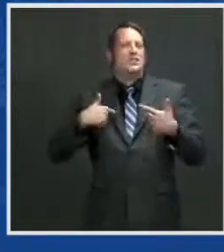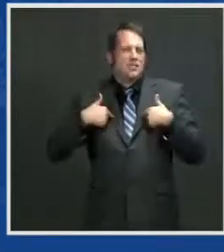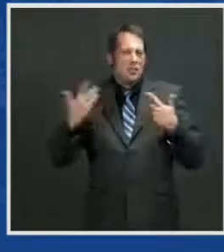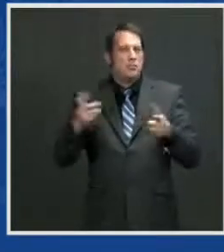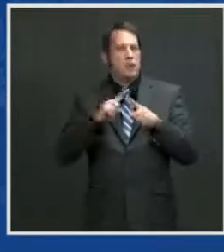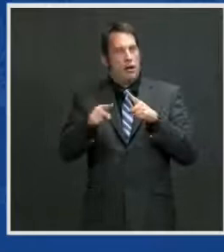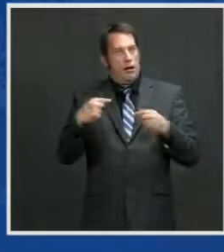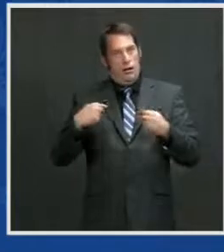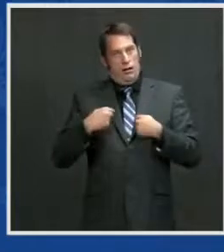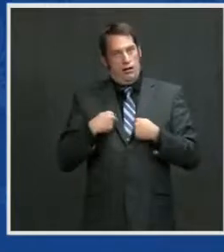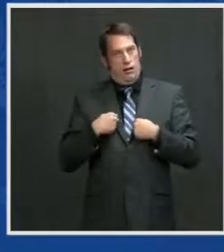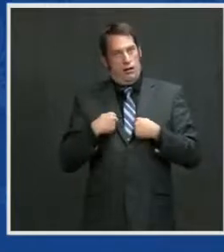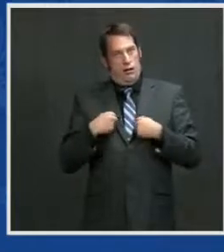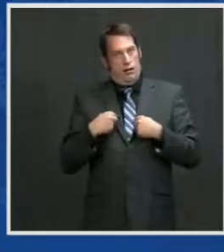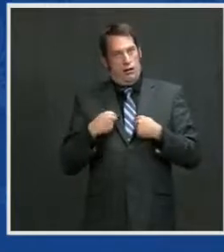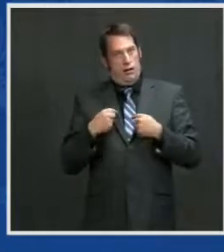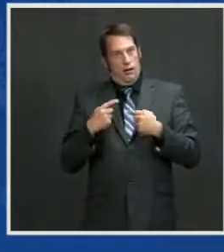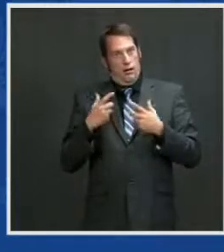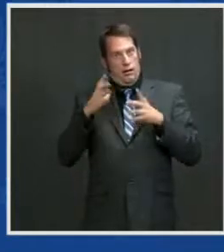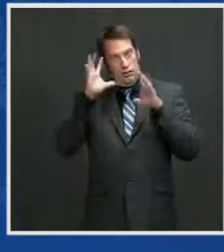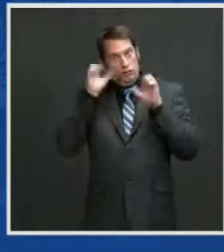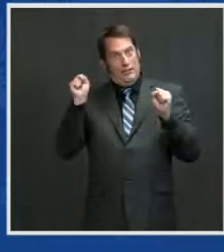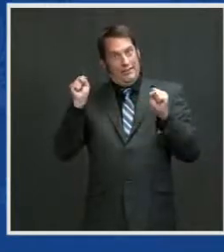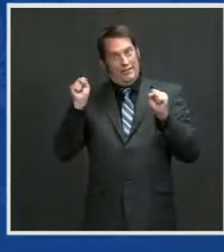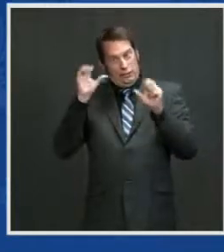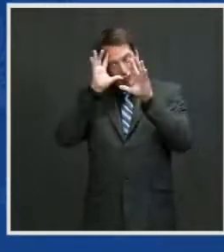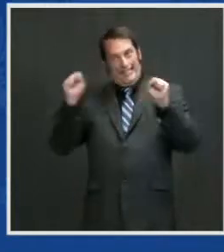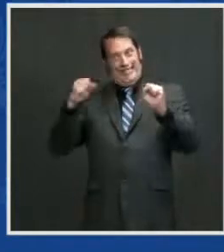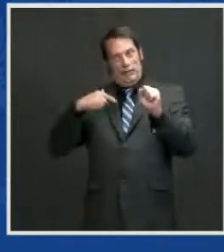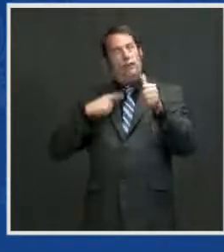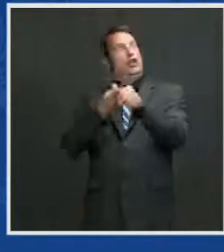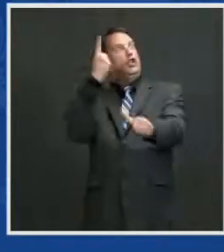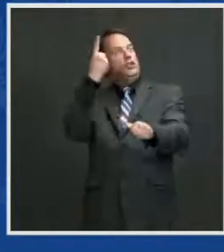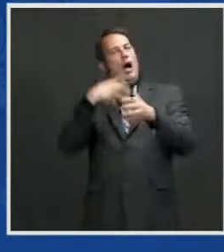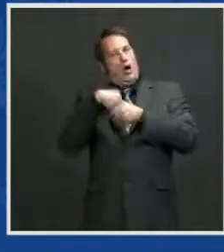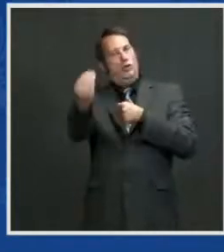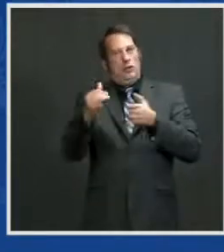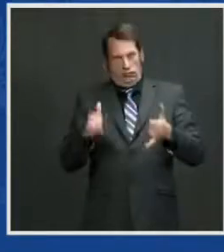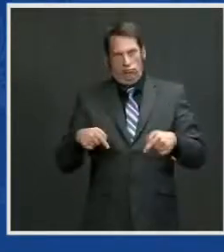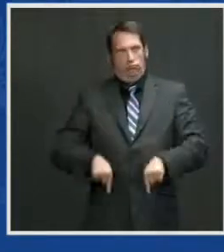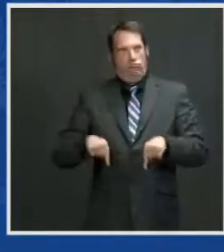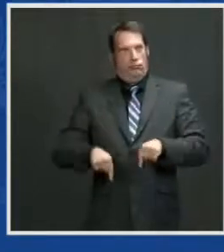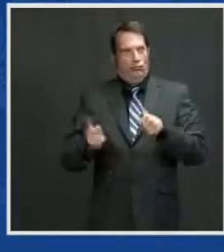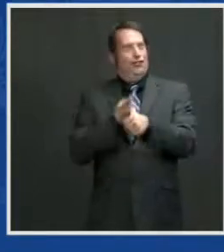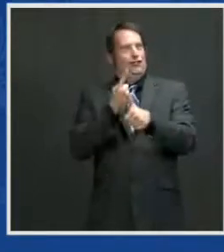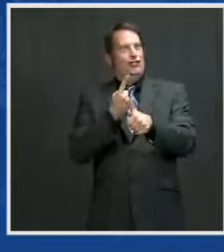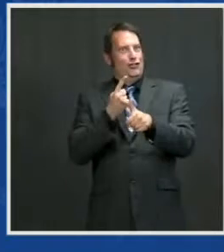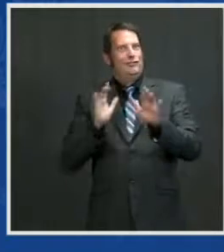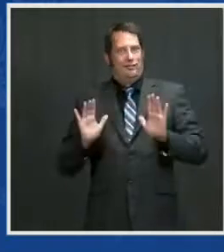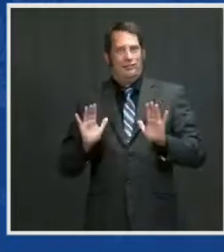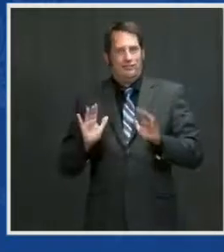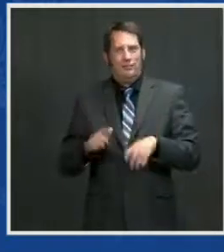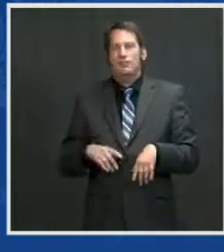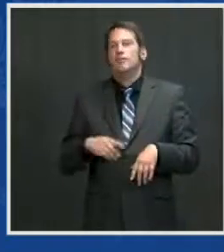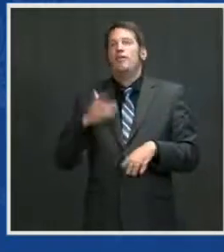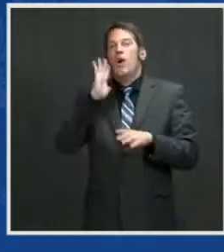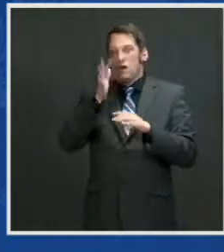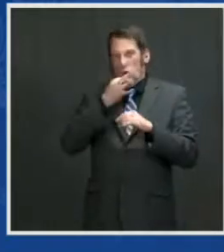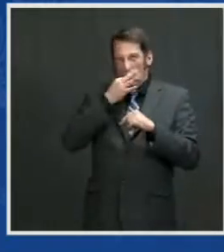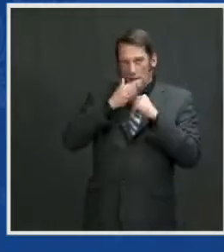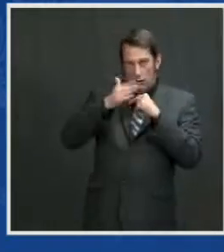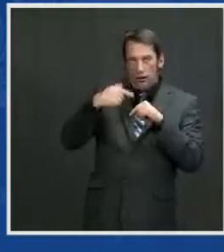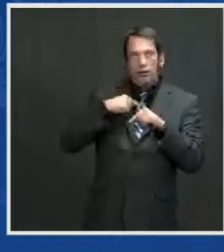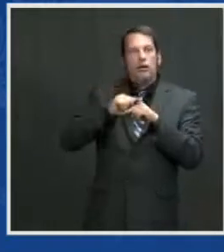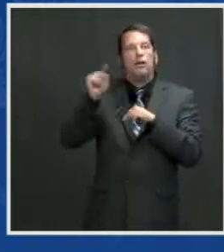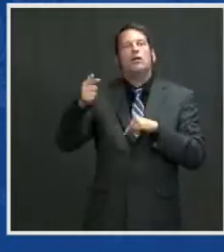trip as President of the United States. I'm heading to the G7, then to the NATO ministerial, and then to meet with